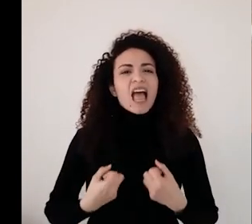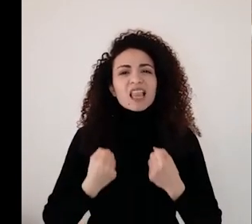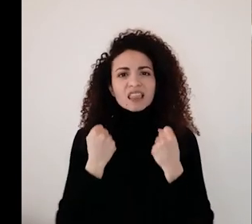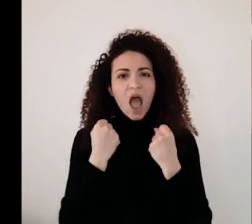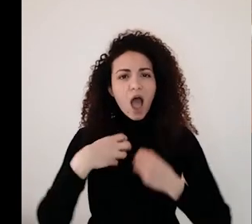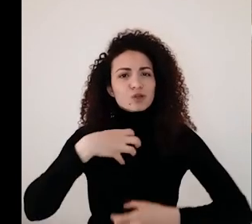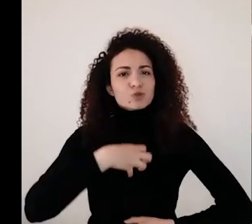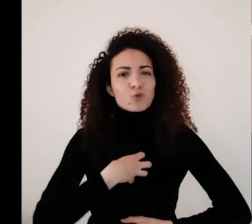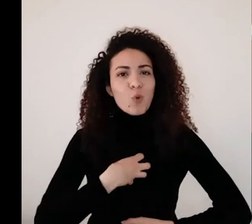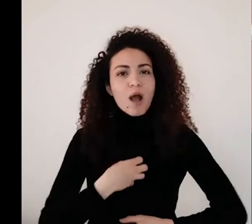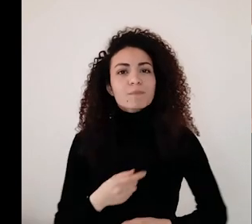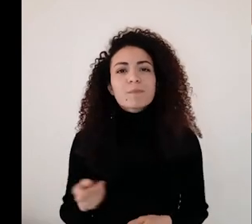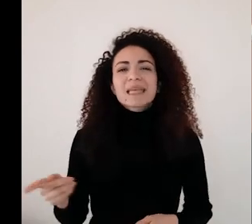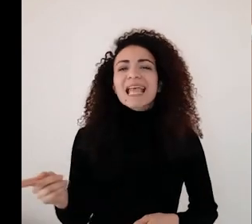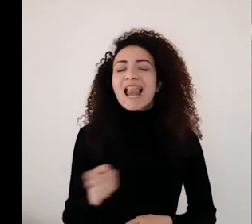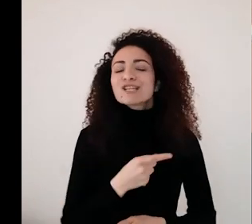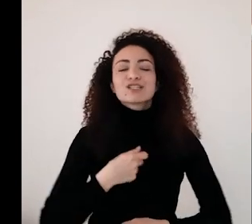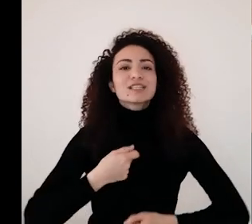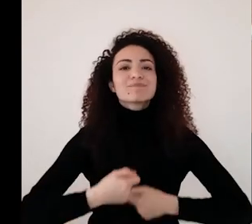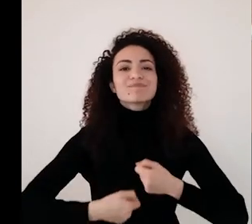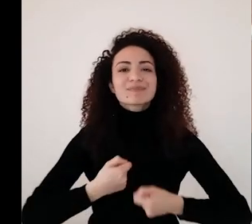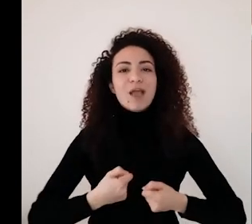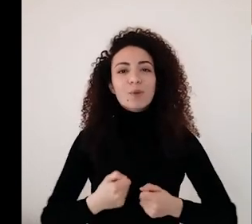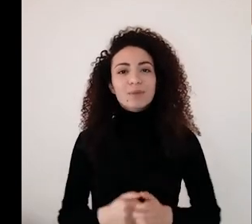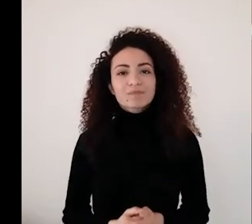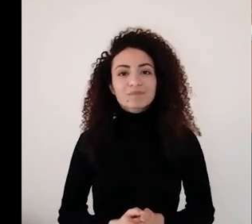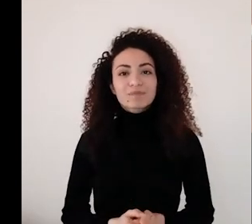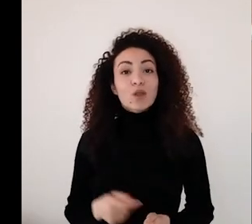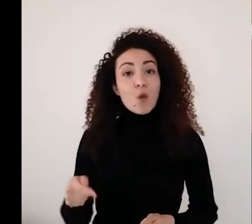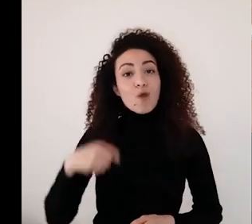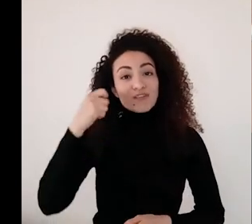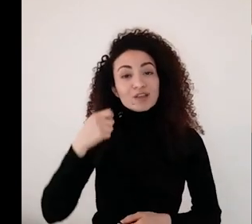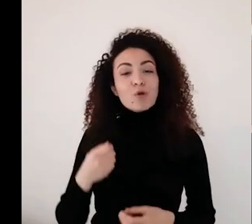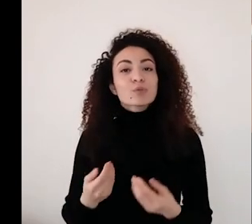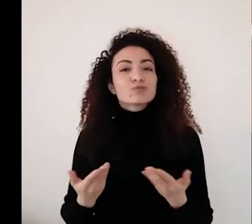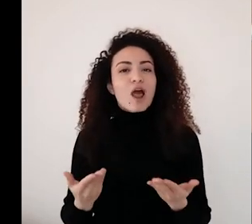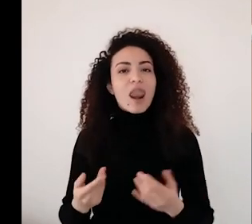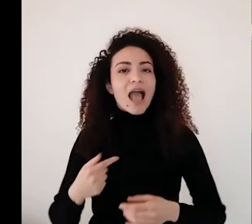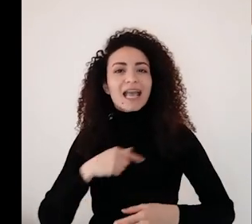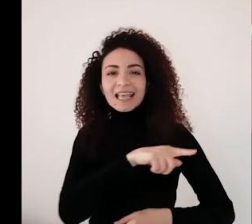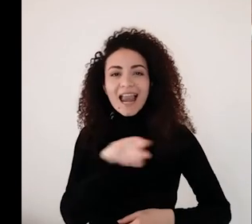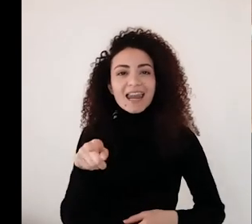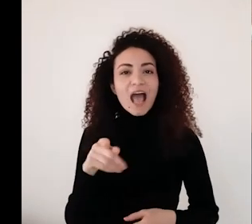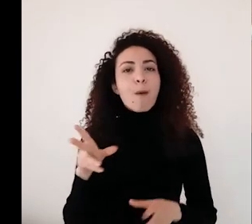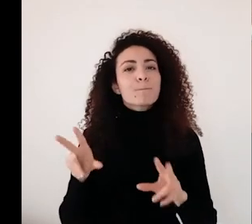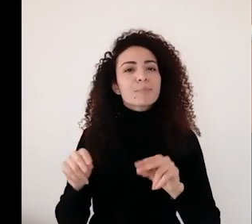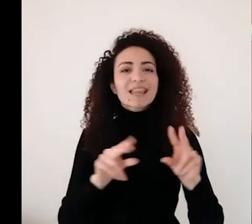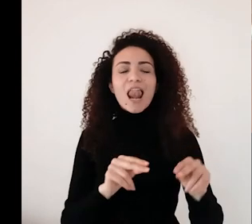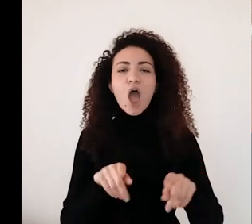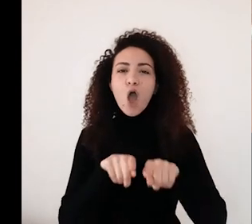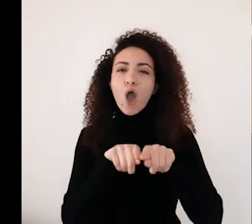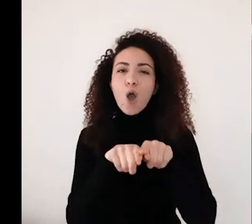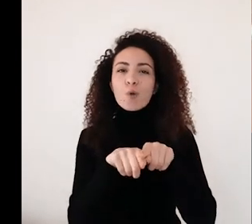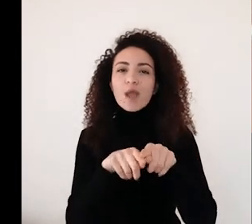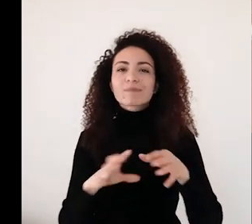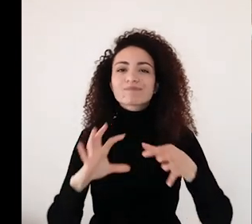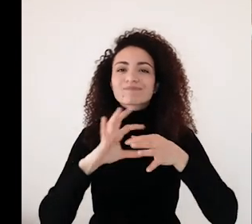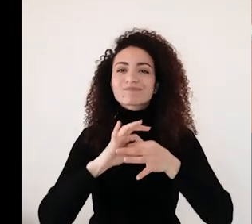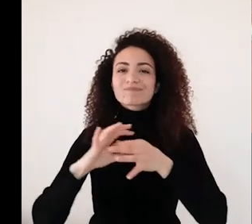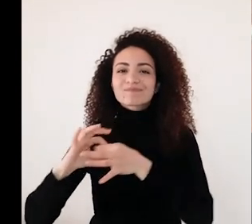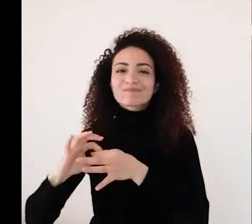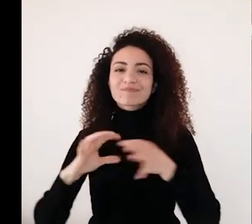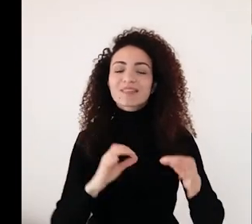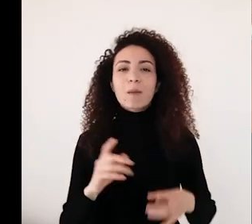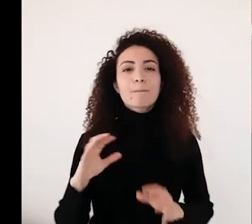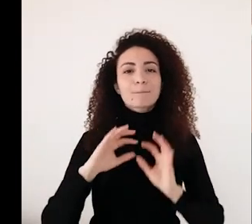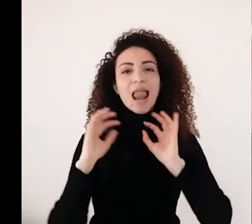do. And that I hope that through this MOOC, we will all continue to feel connected connected as sisters as disabled women